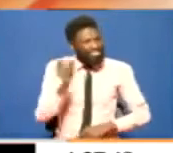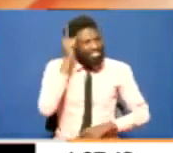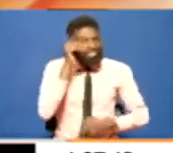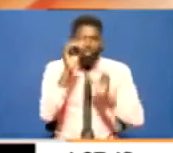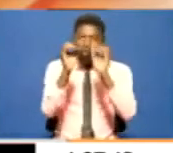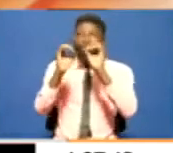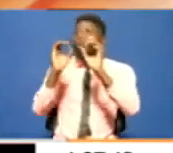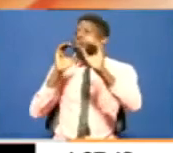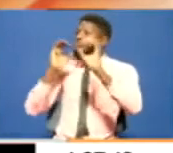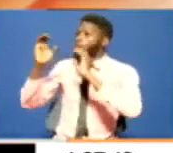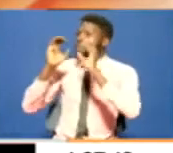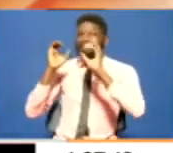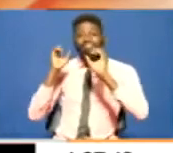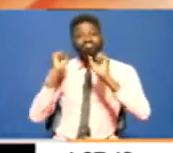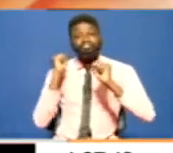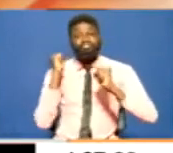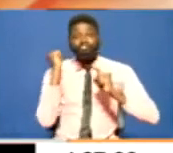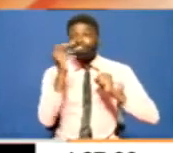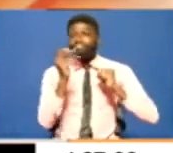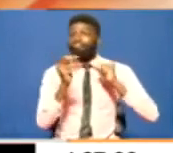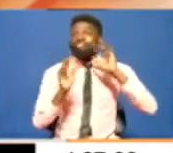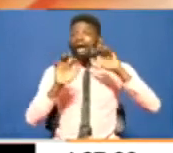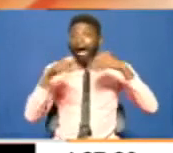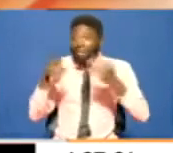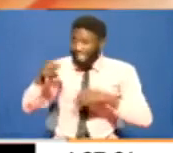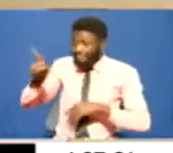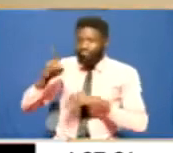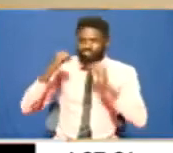them, a situation that is affecting their studies.